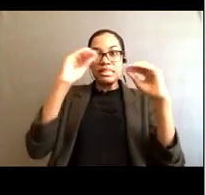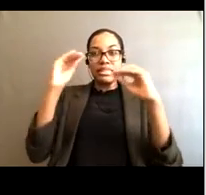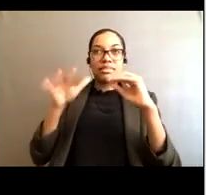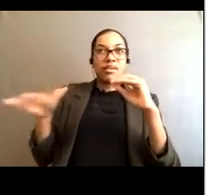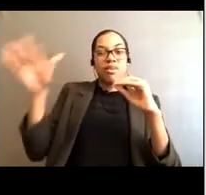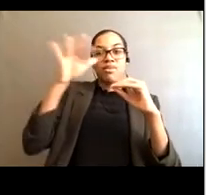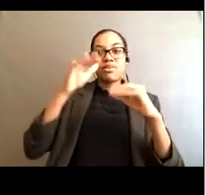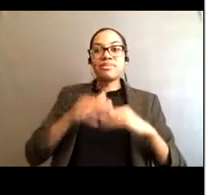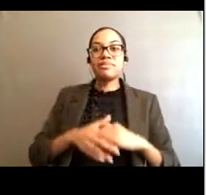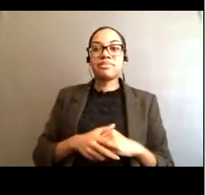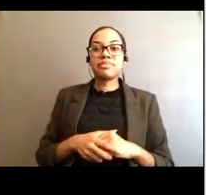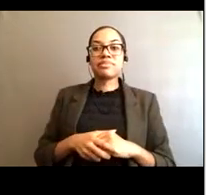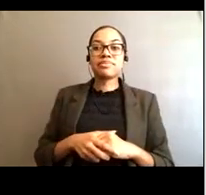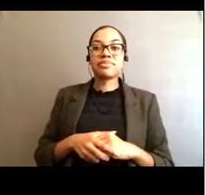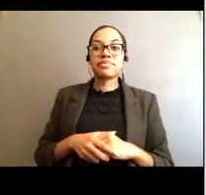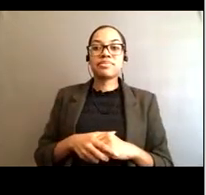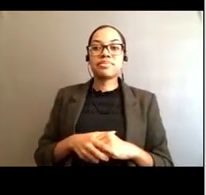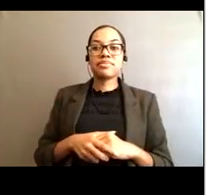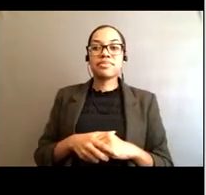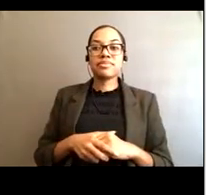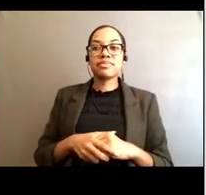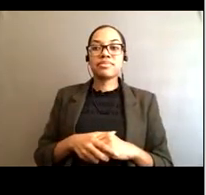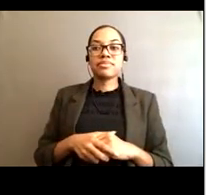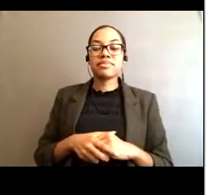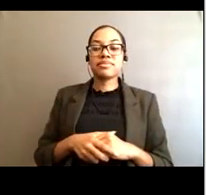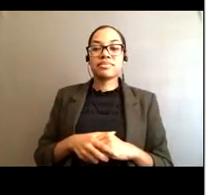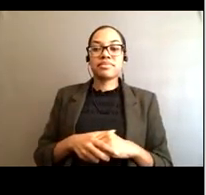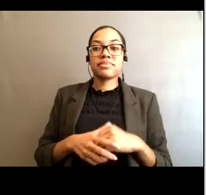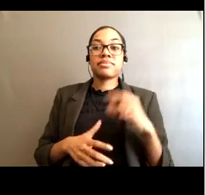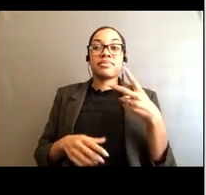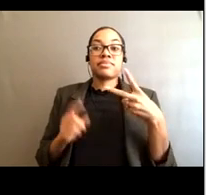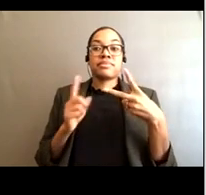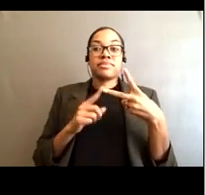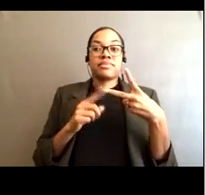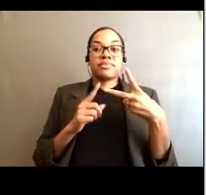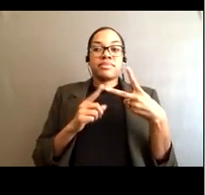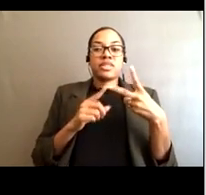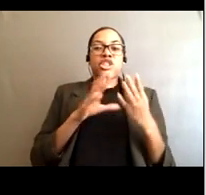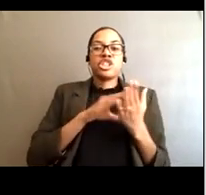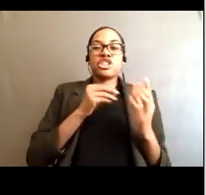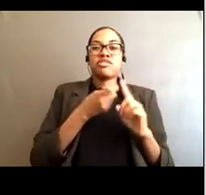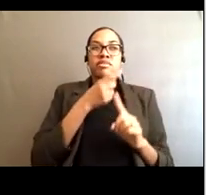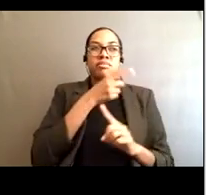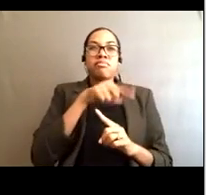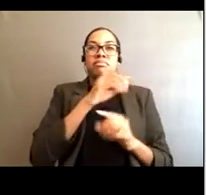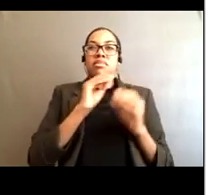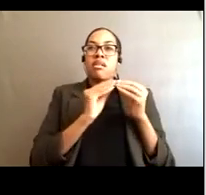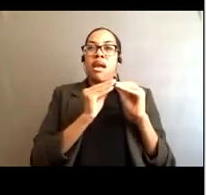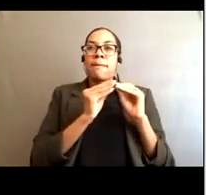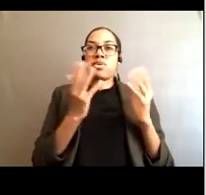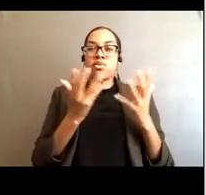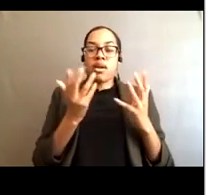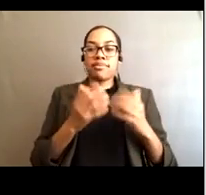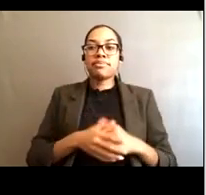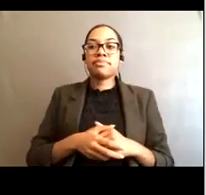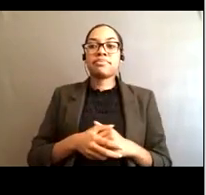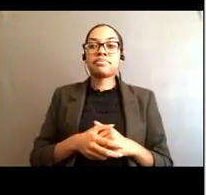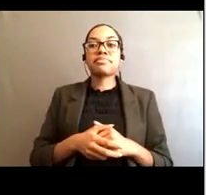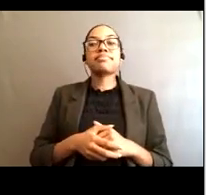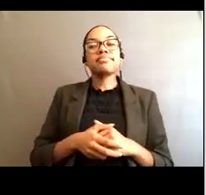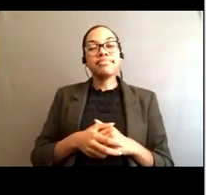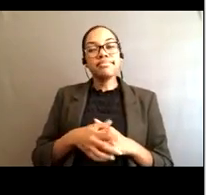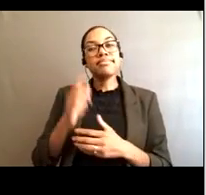The second lesson from the statistics is we are, we're good